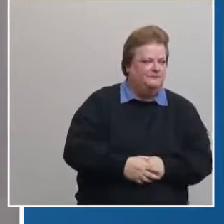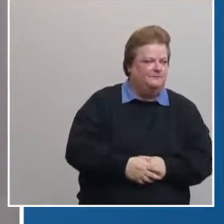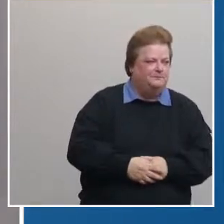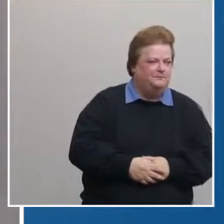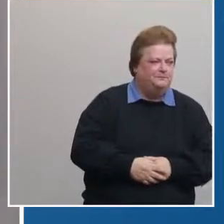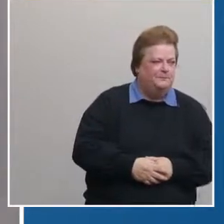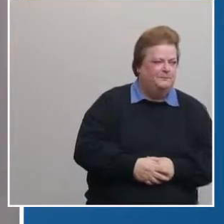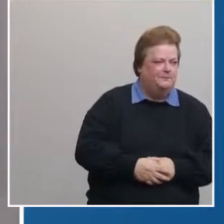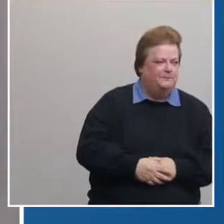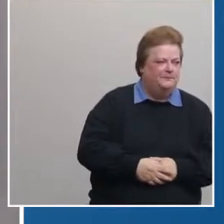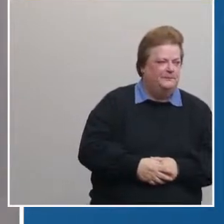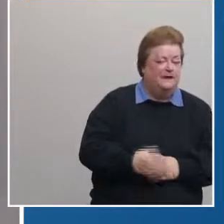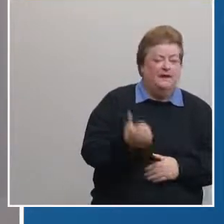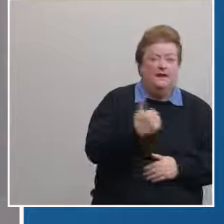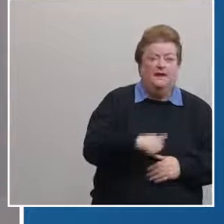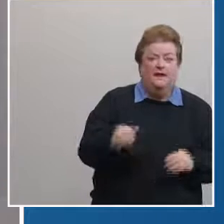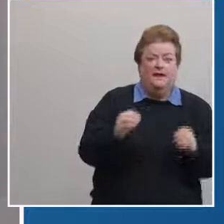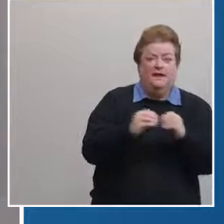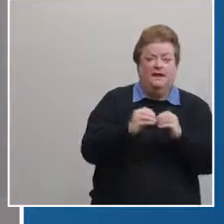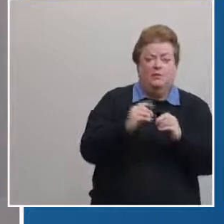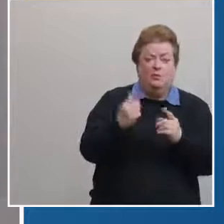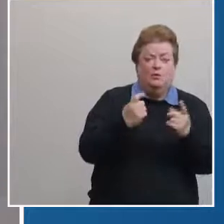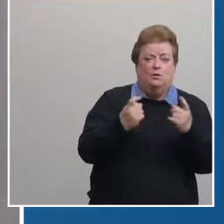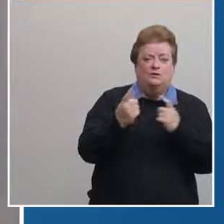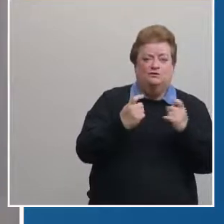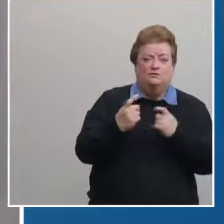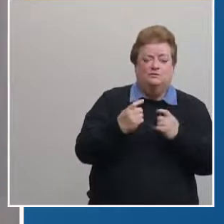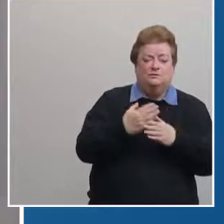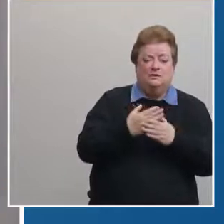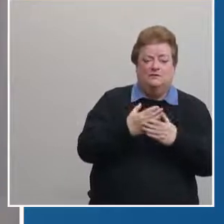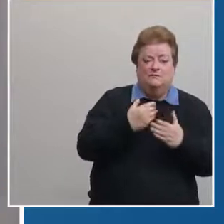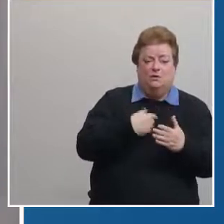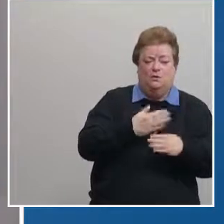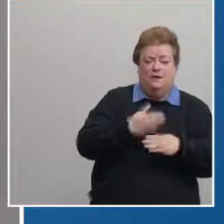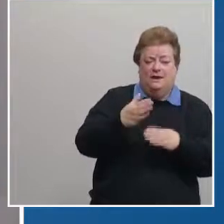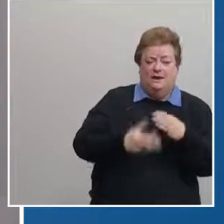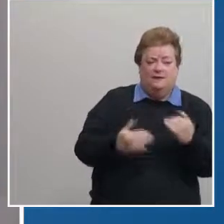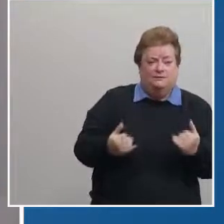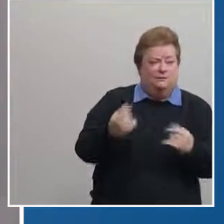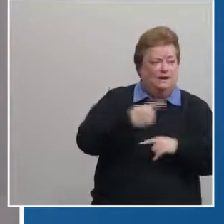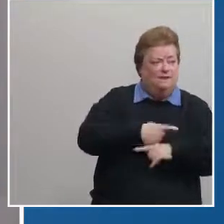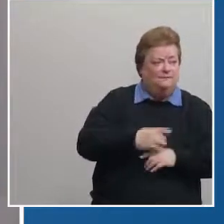are there any other questions before we end today's conference